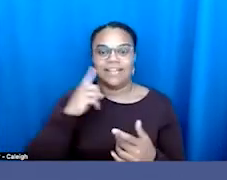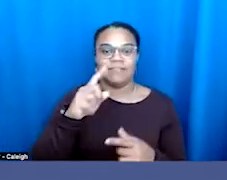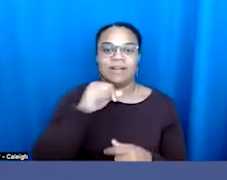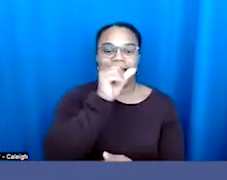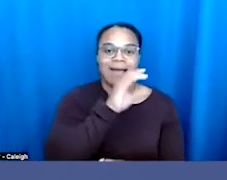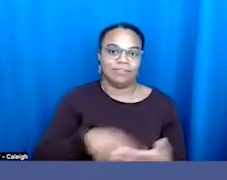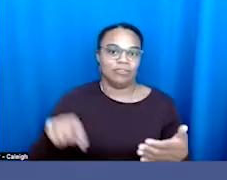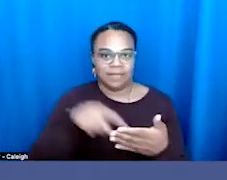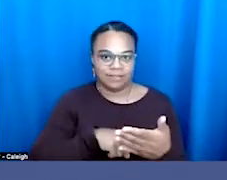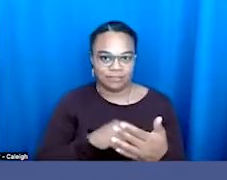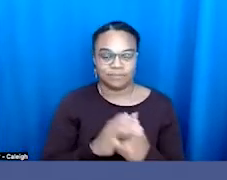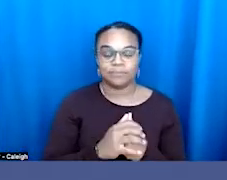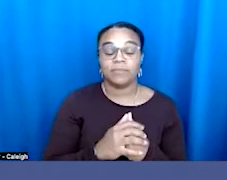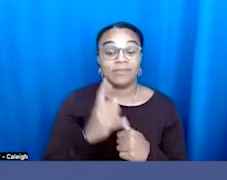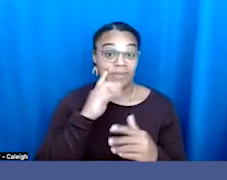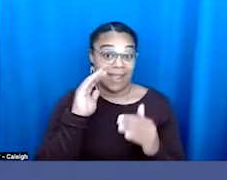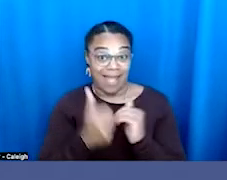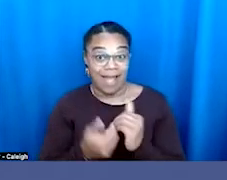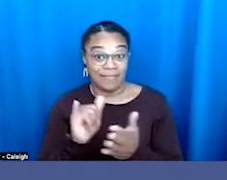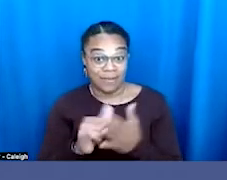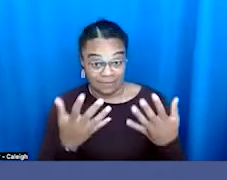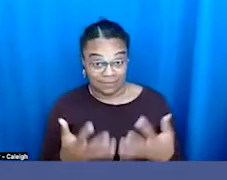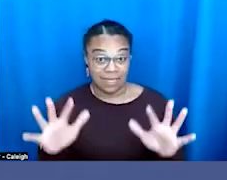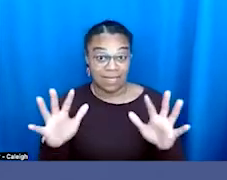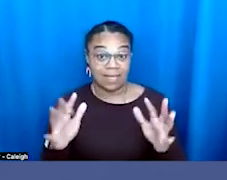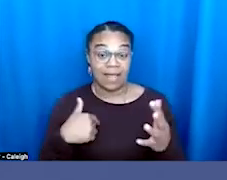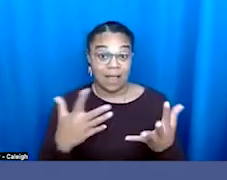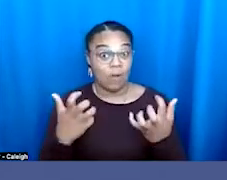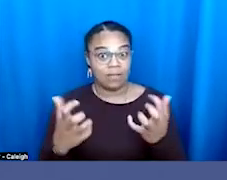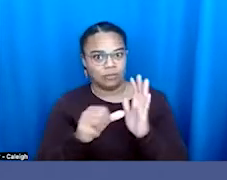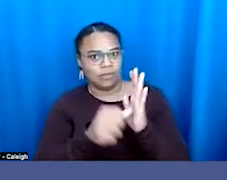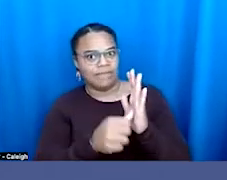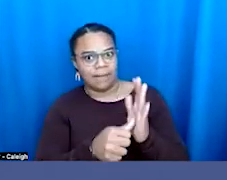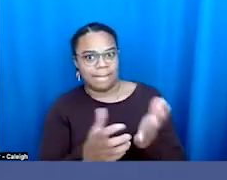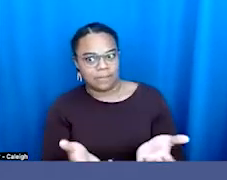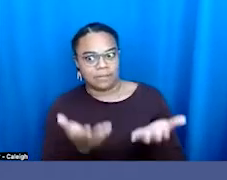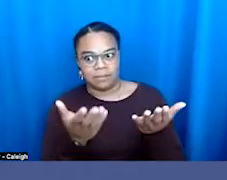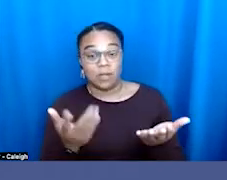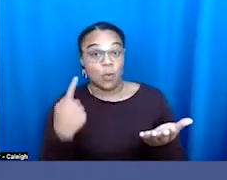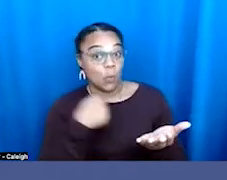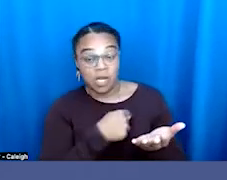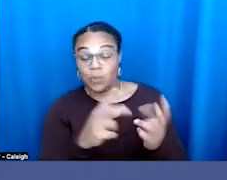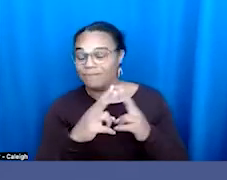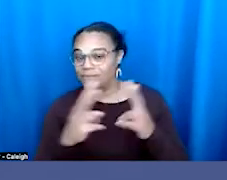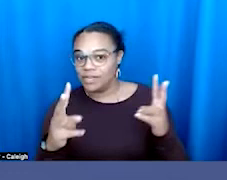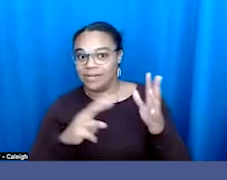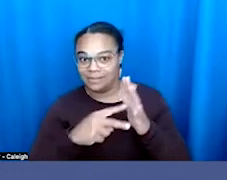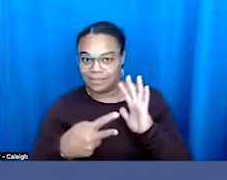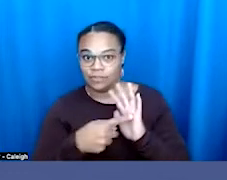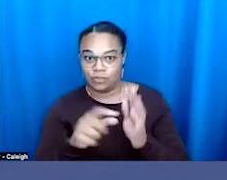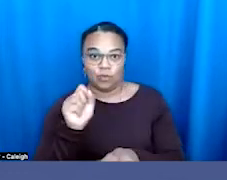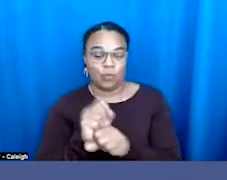in terms of the way I think that that was done that I want to lift up is that we were very intentional about working with a